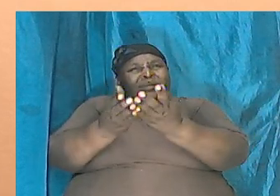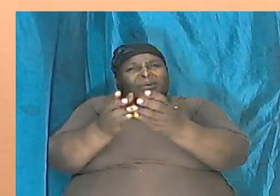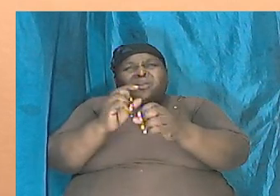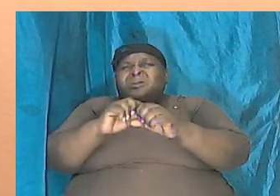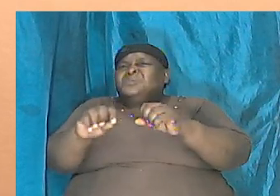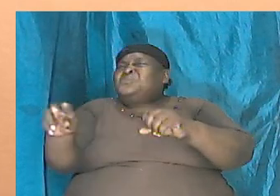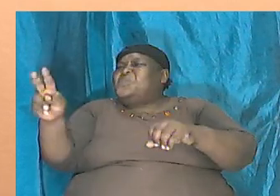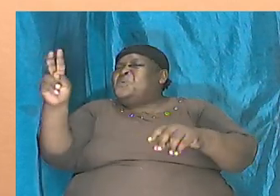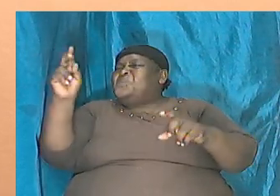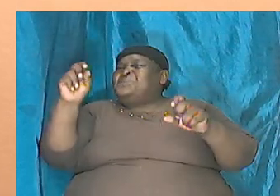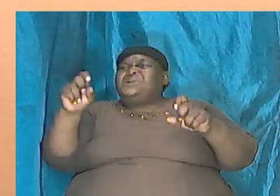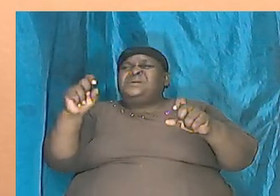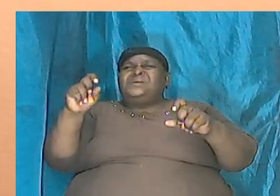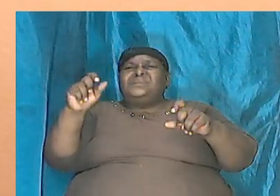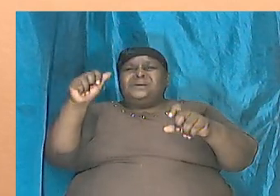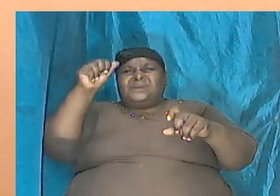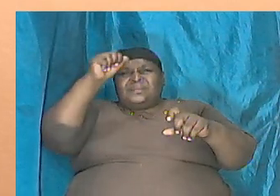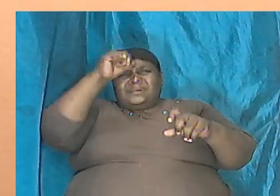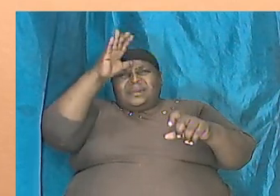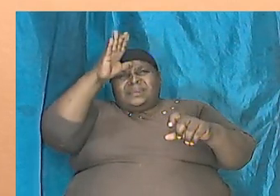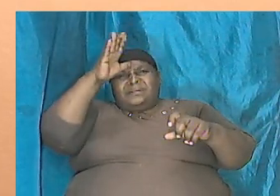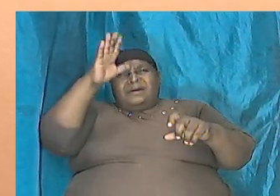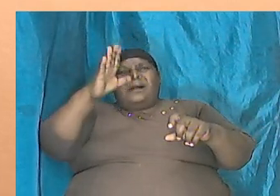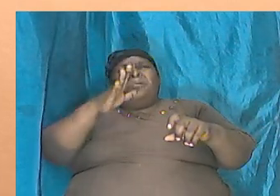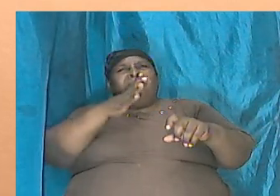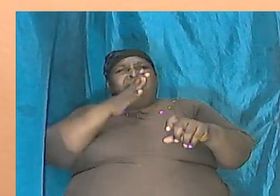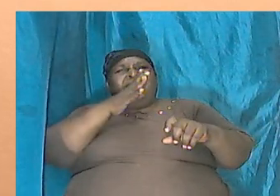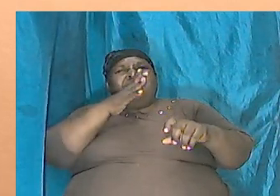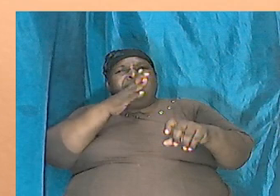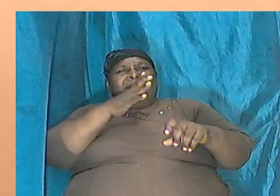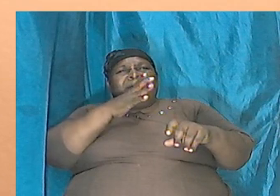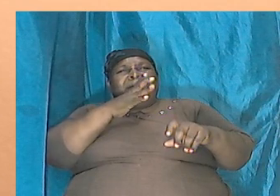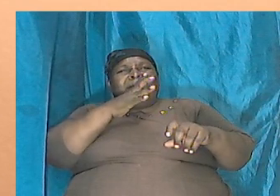dinosaur to be there God is not stupid